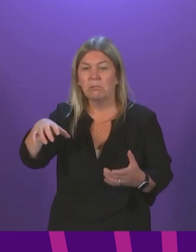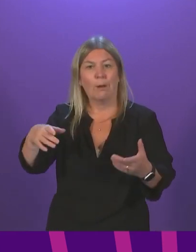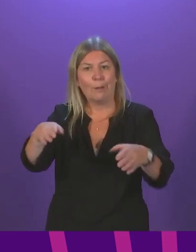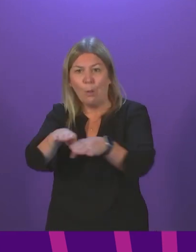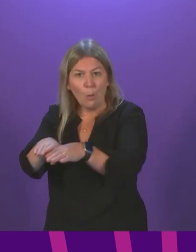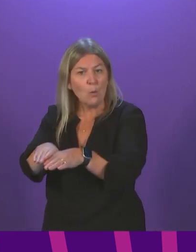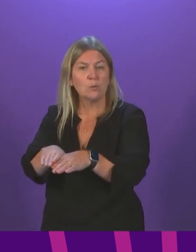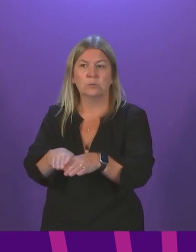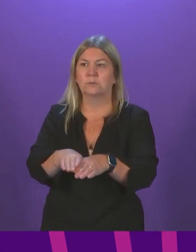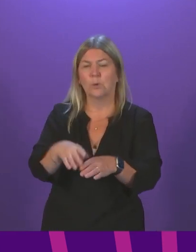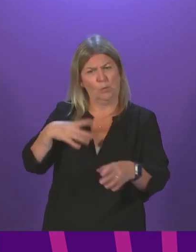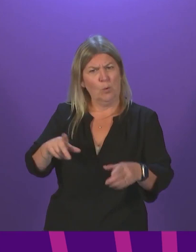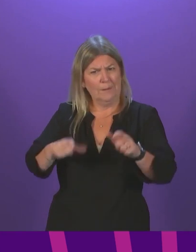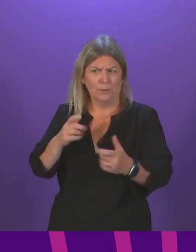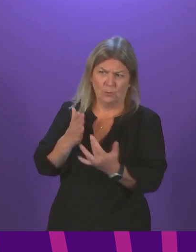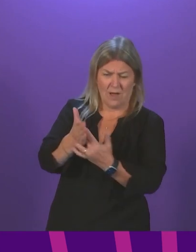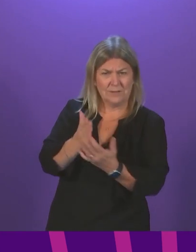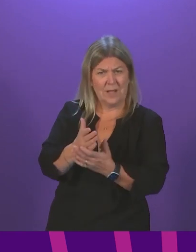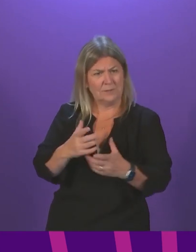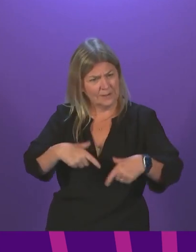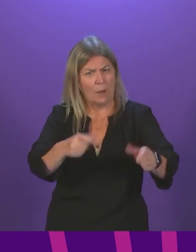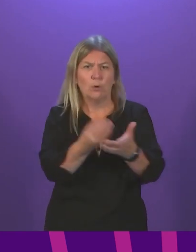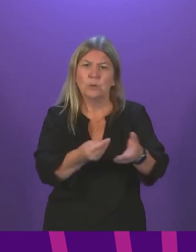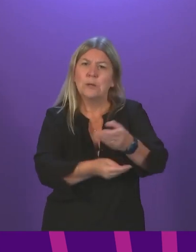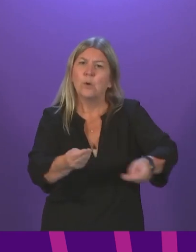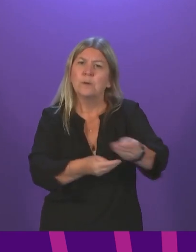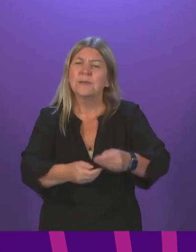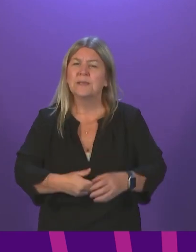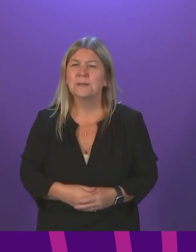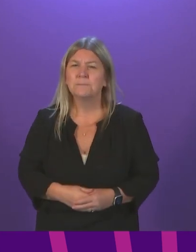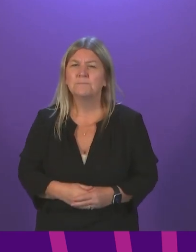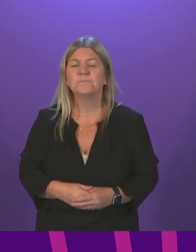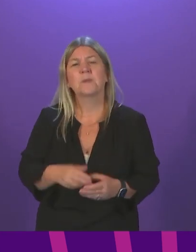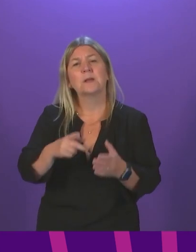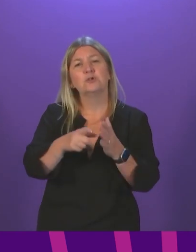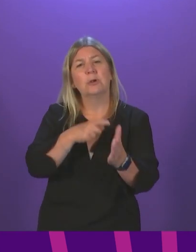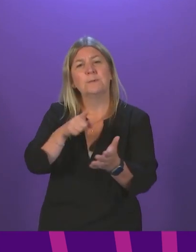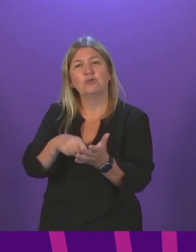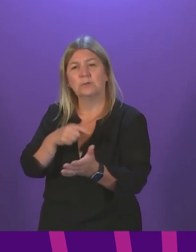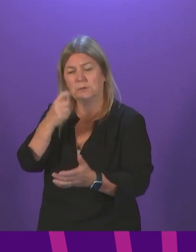activity in the economy, not the reverse. And Jamie Halker-Johnston.